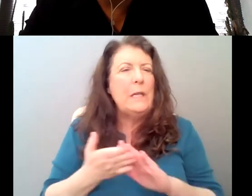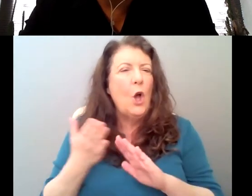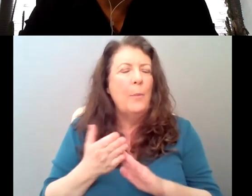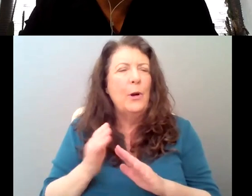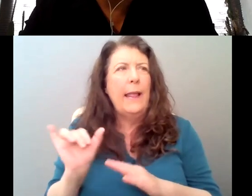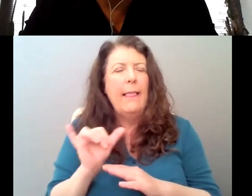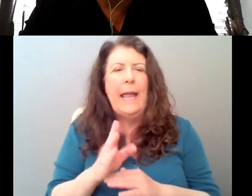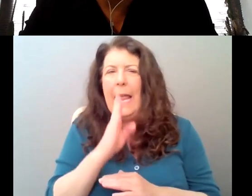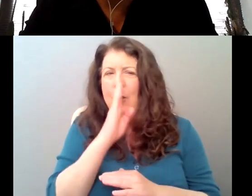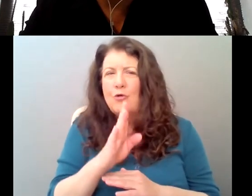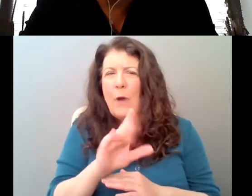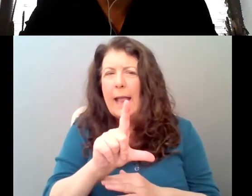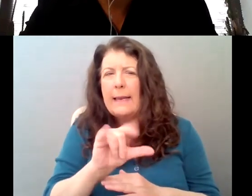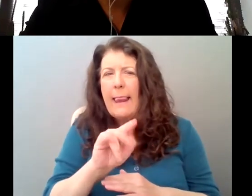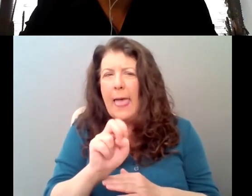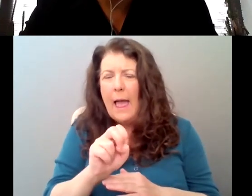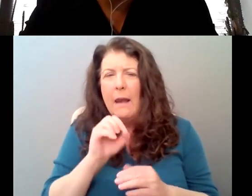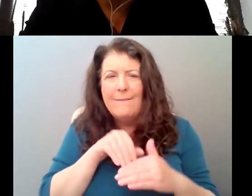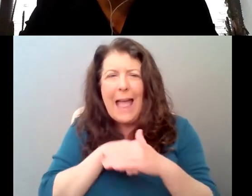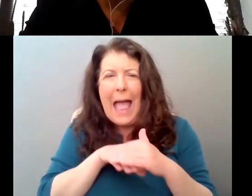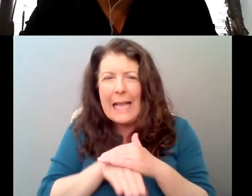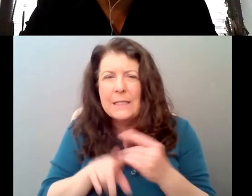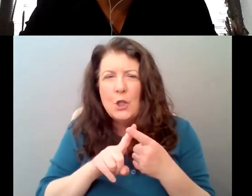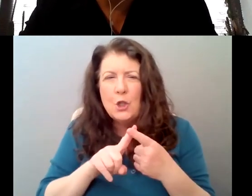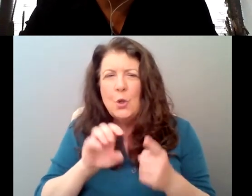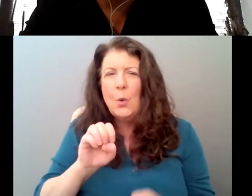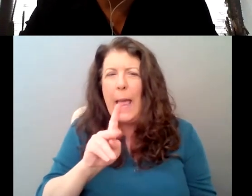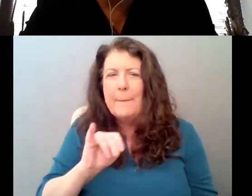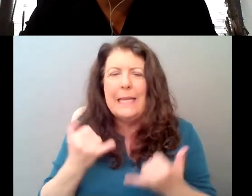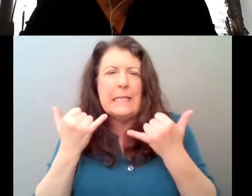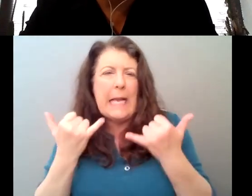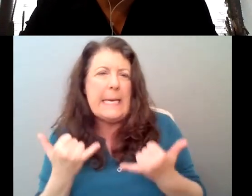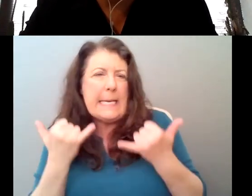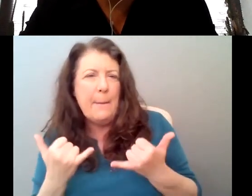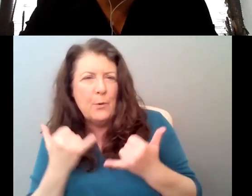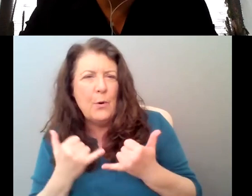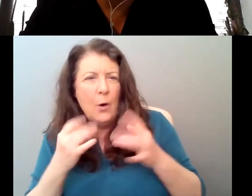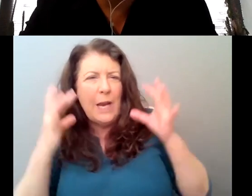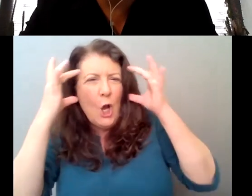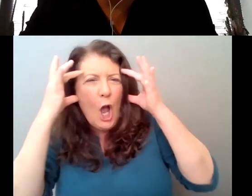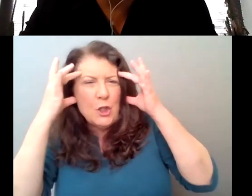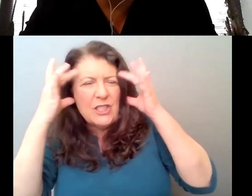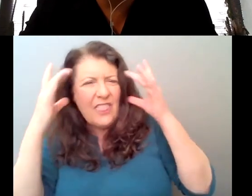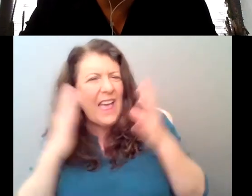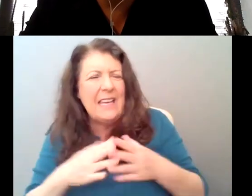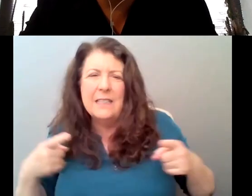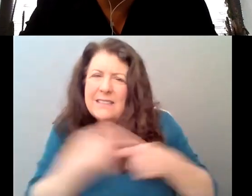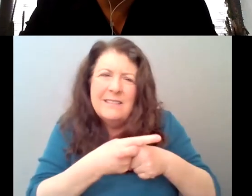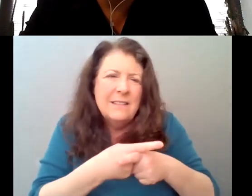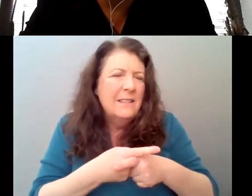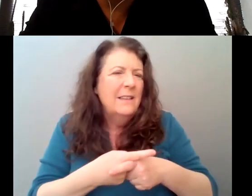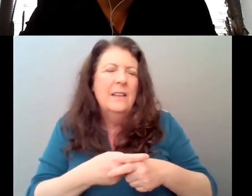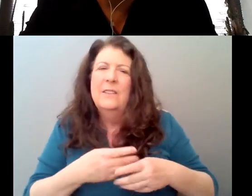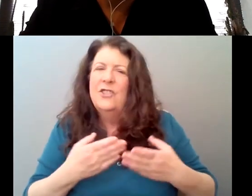contemporary consciousness. That's like bursting against the scenes of her corset and all of the social expectations of the 19th